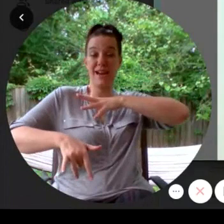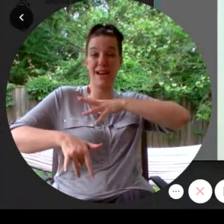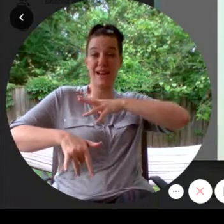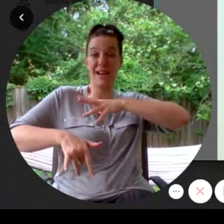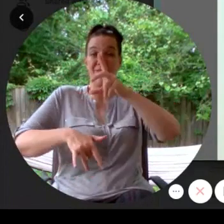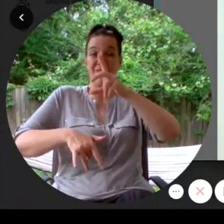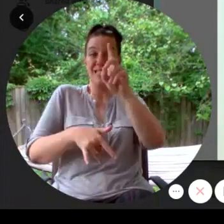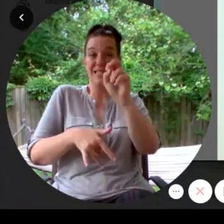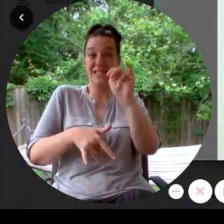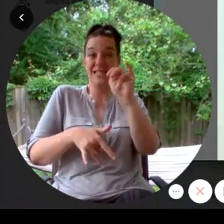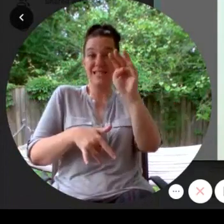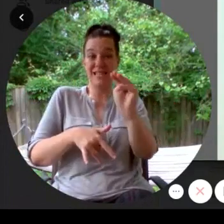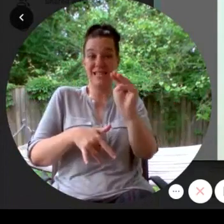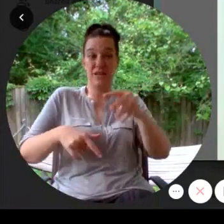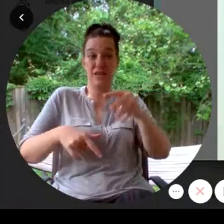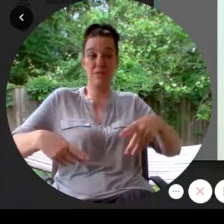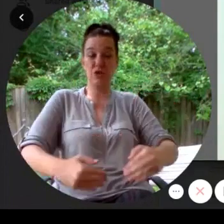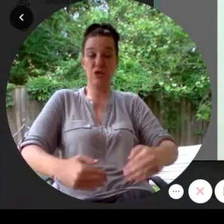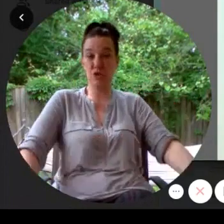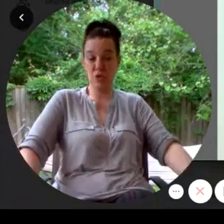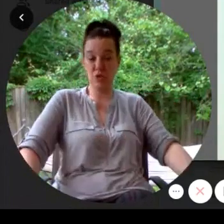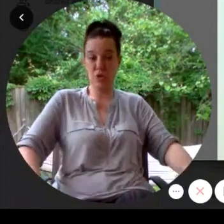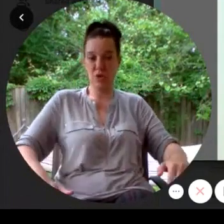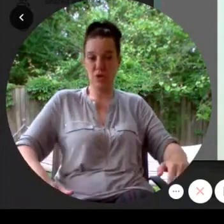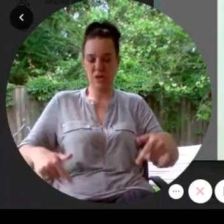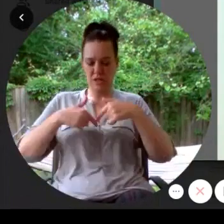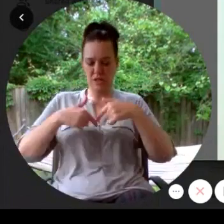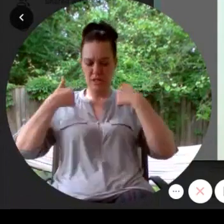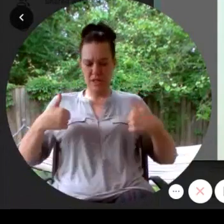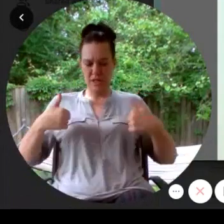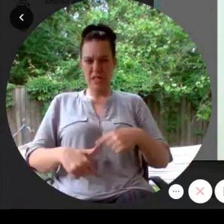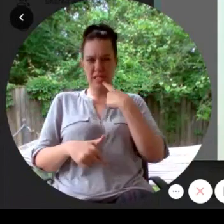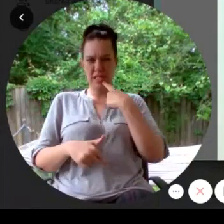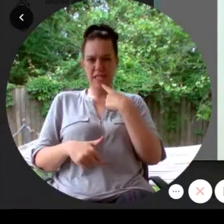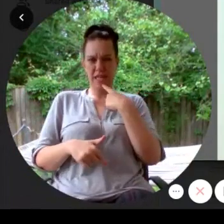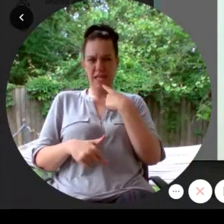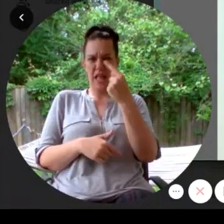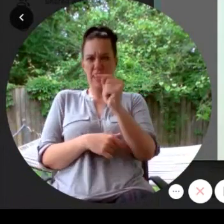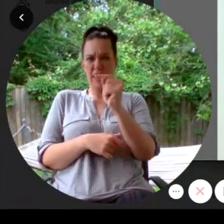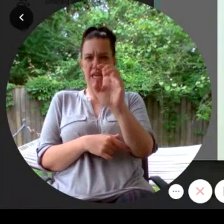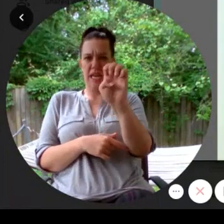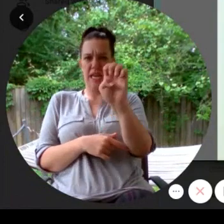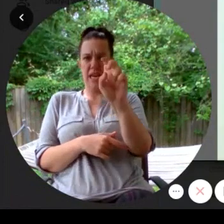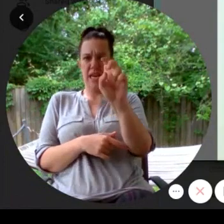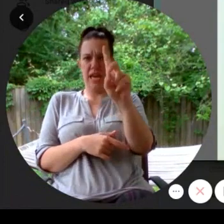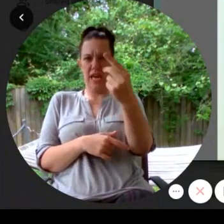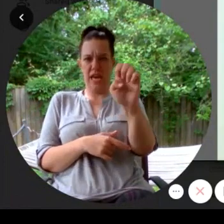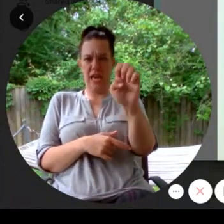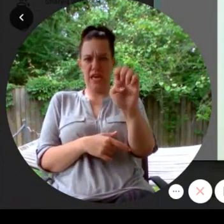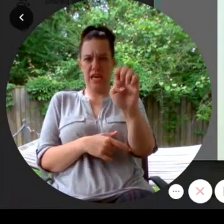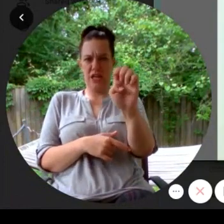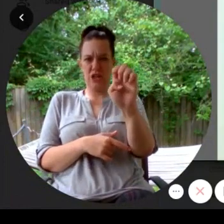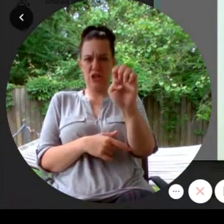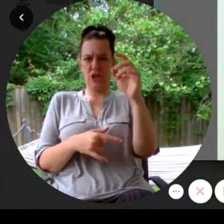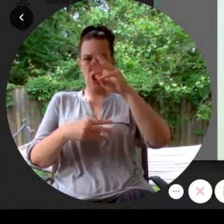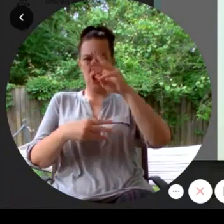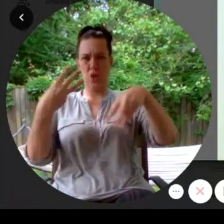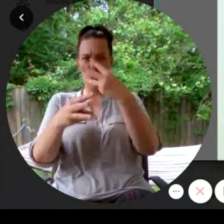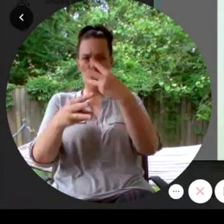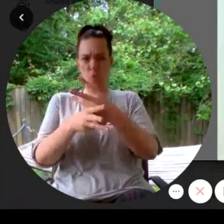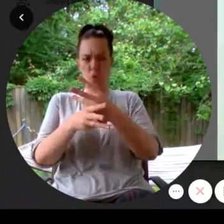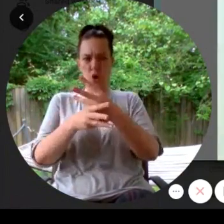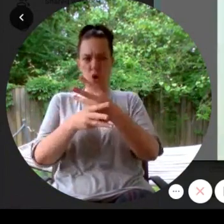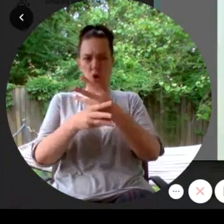said the edge world's hardest triathlon excuse me sir Miles said